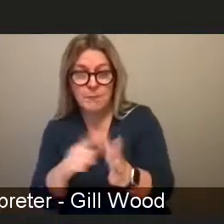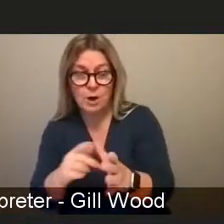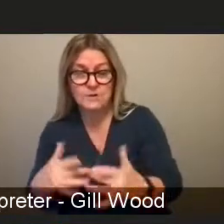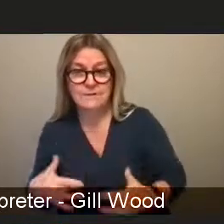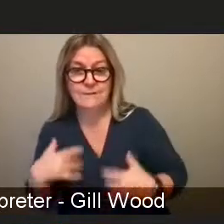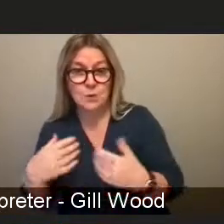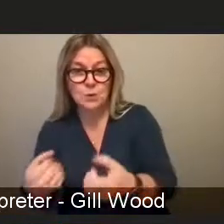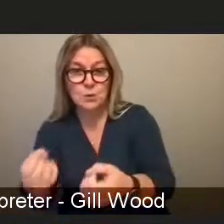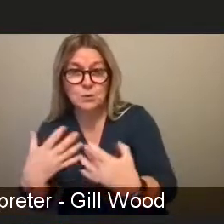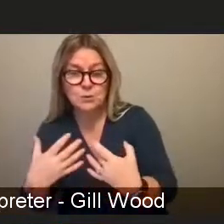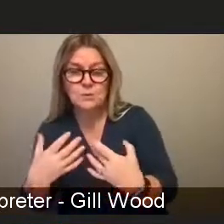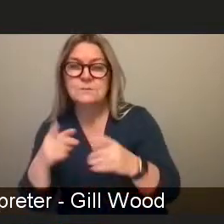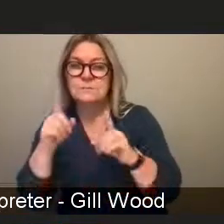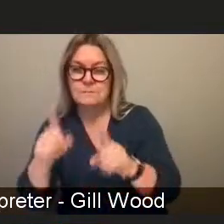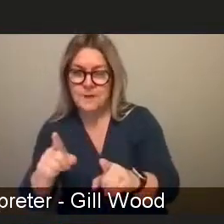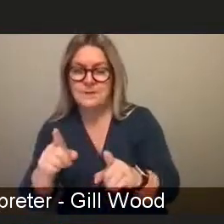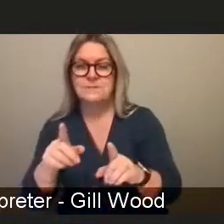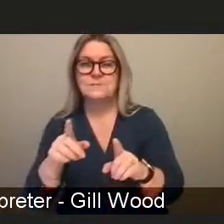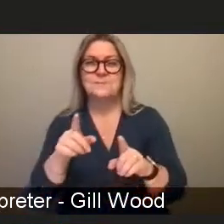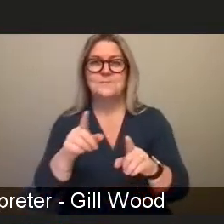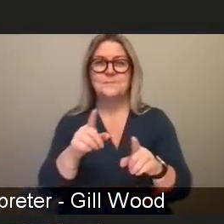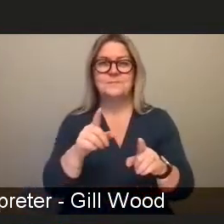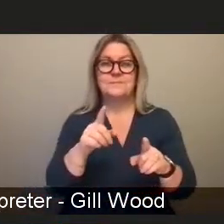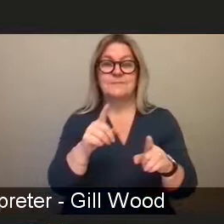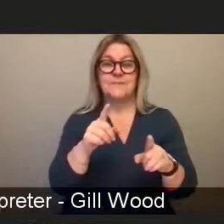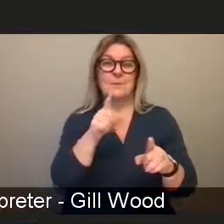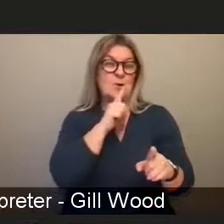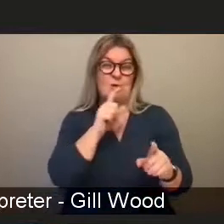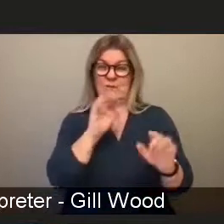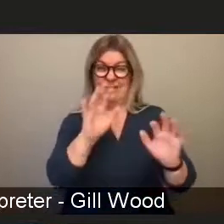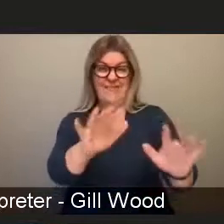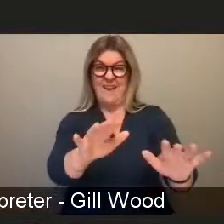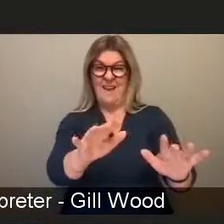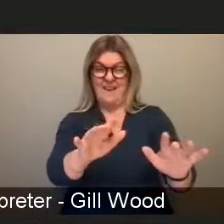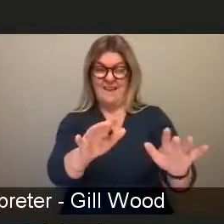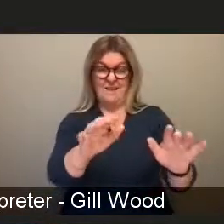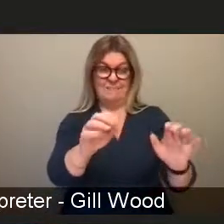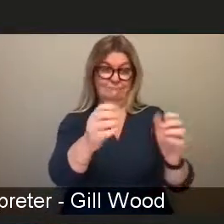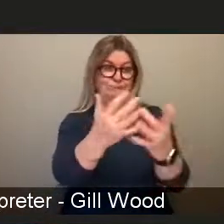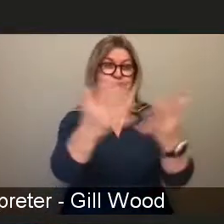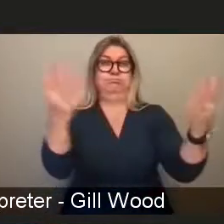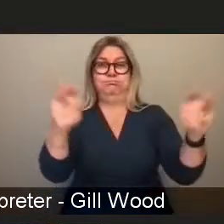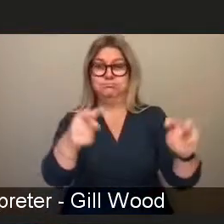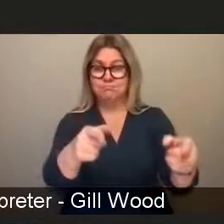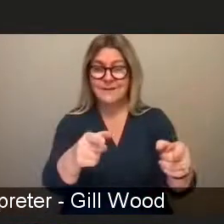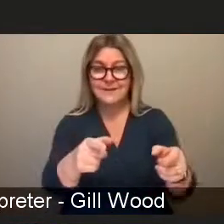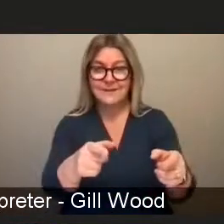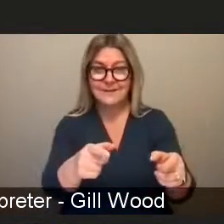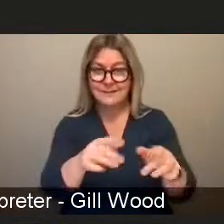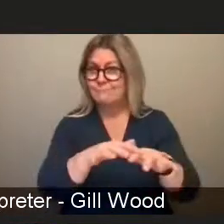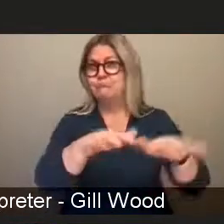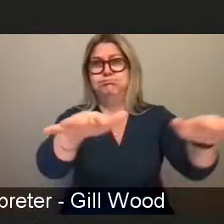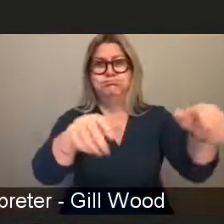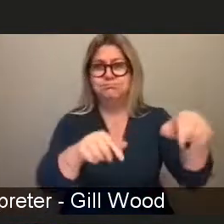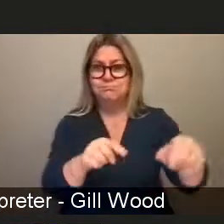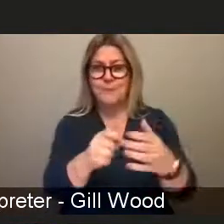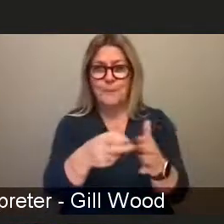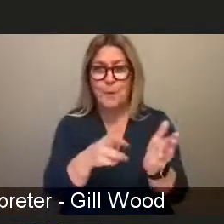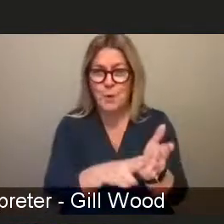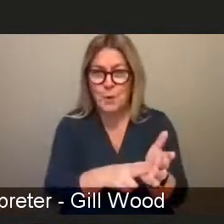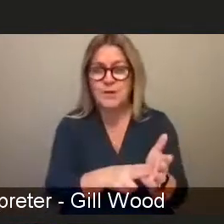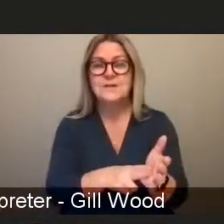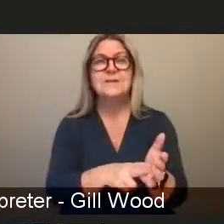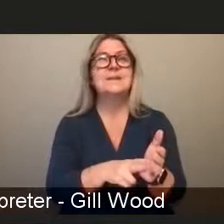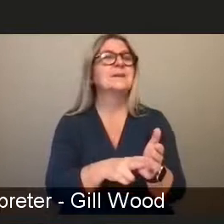the ready availability of pornography on the internet does do something specific to ideas about instant